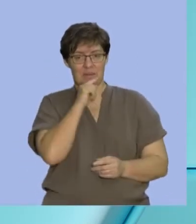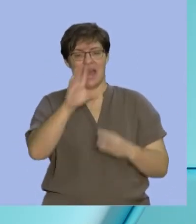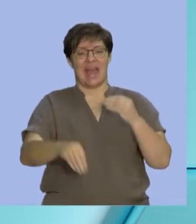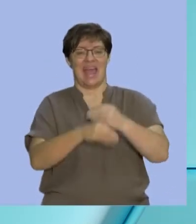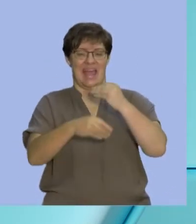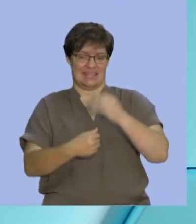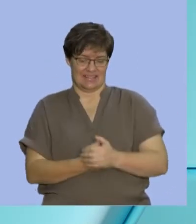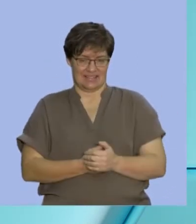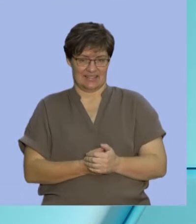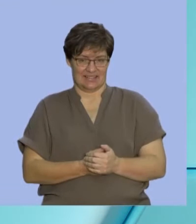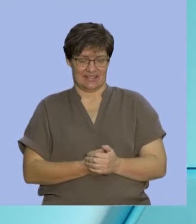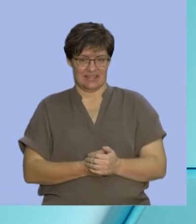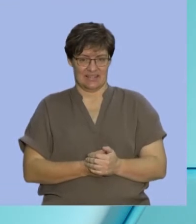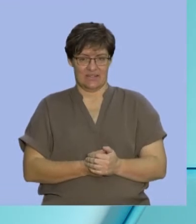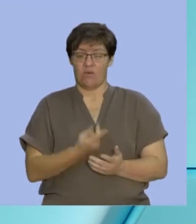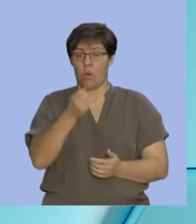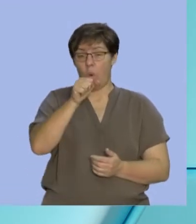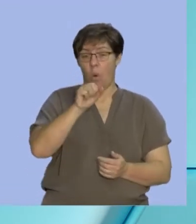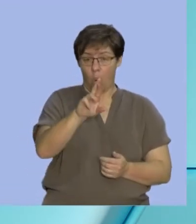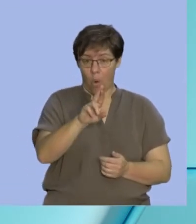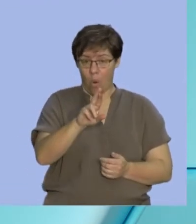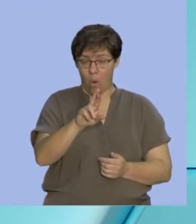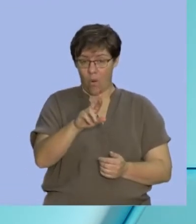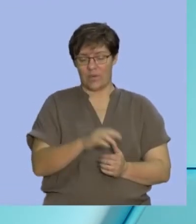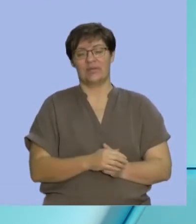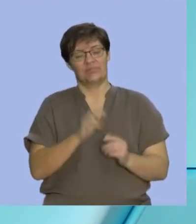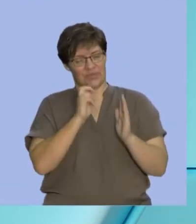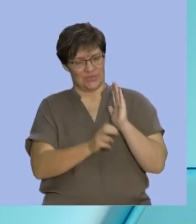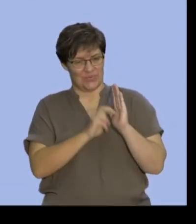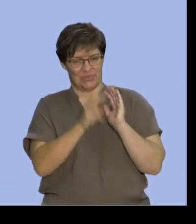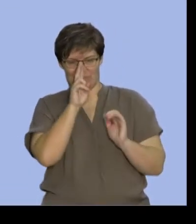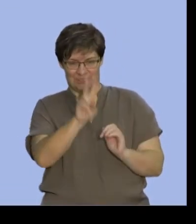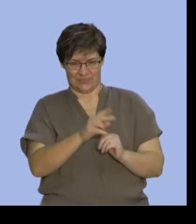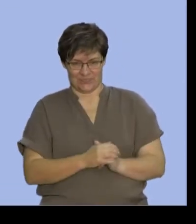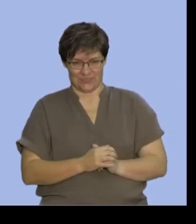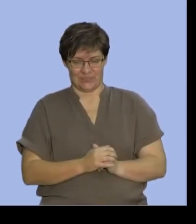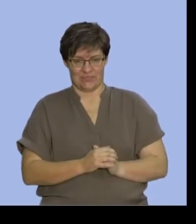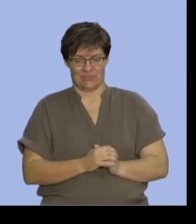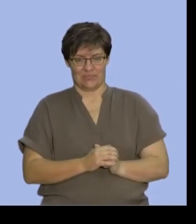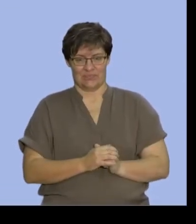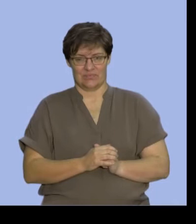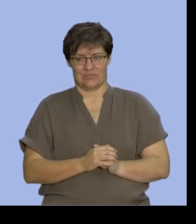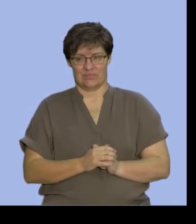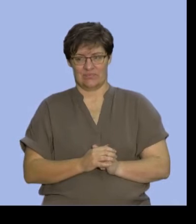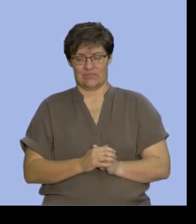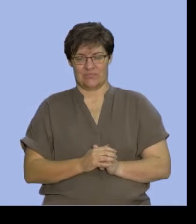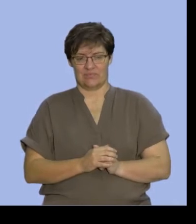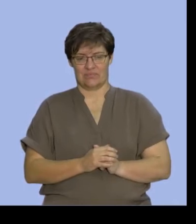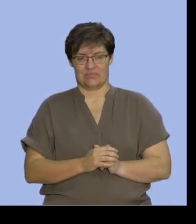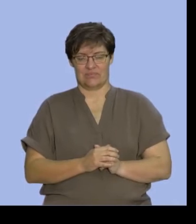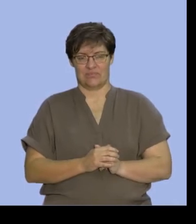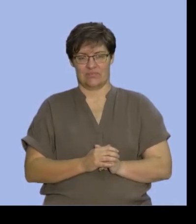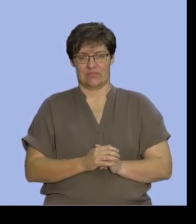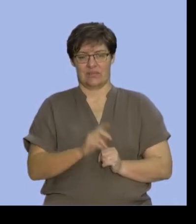The all rule for mutually exclusive events. Well, have a look. We recognize that